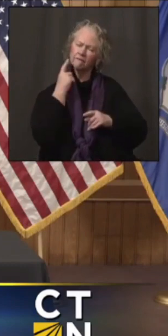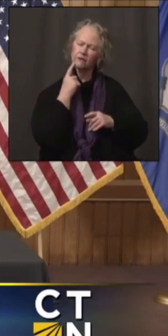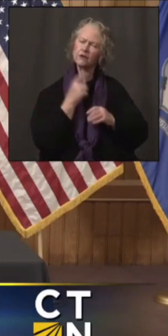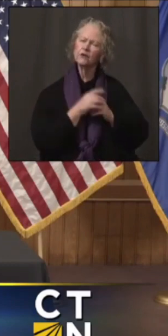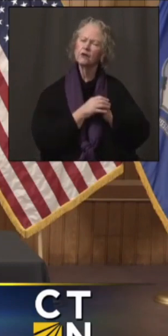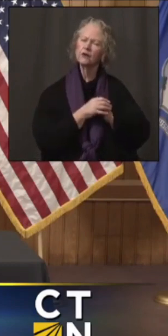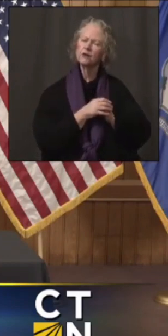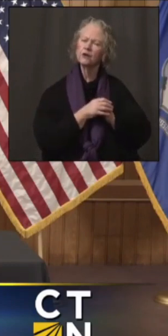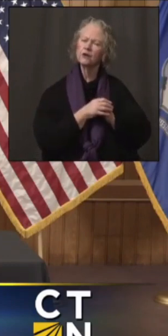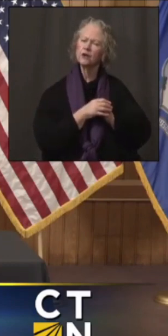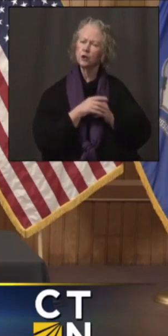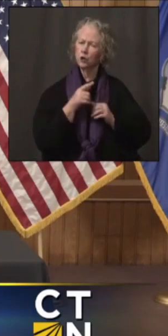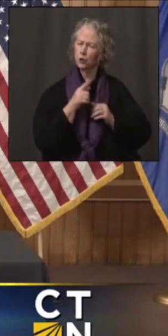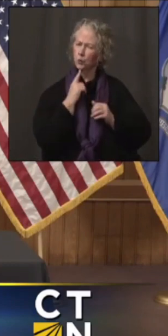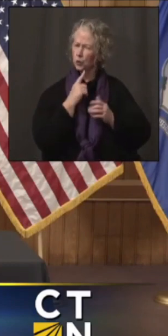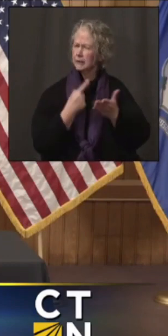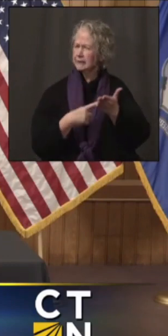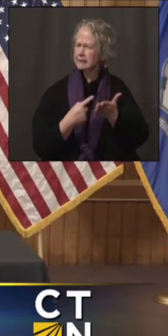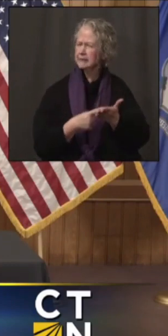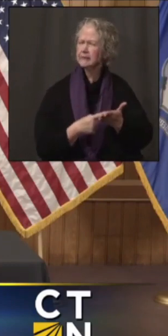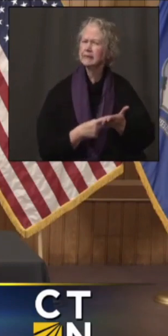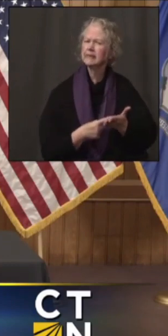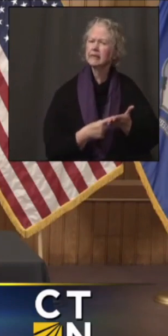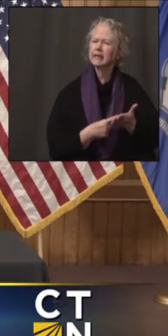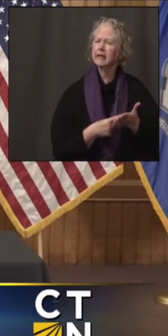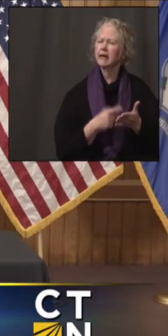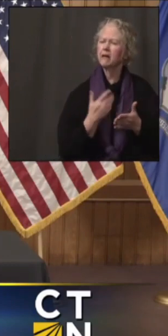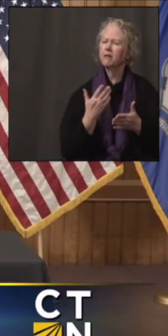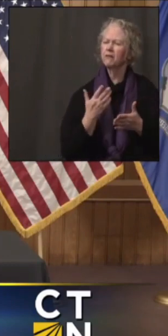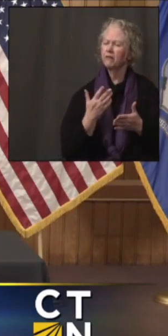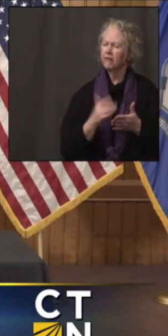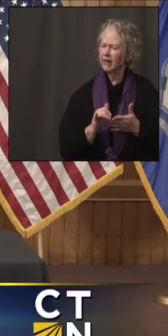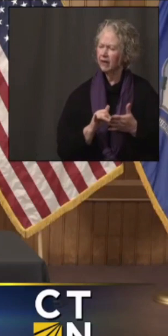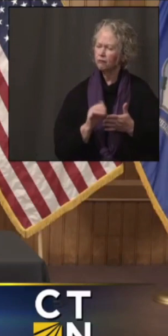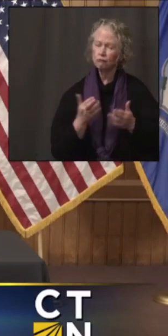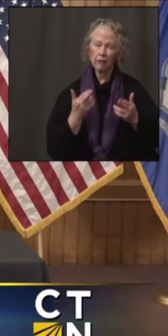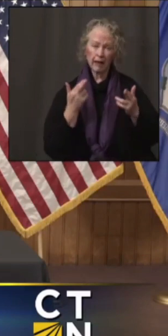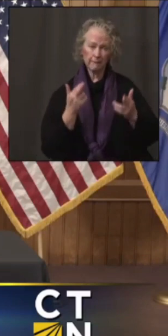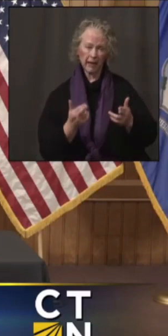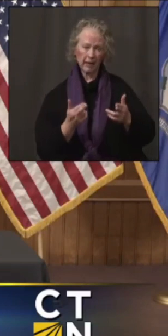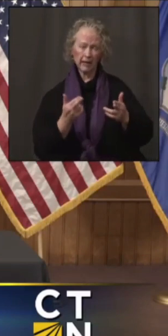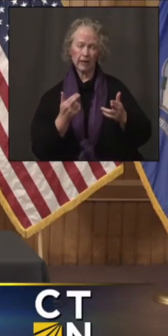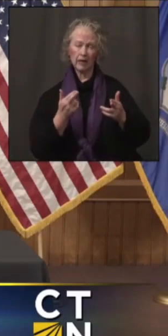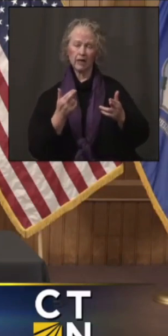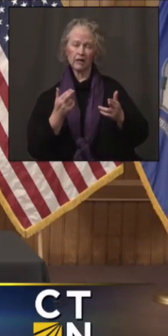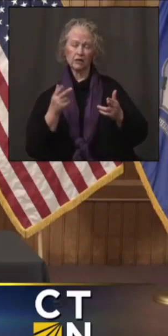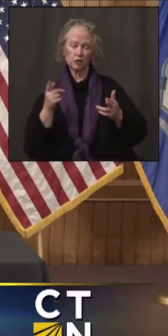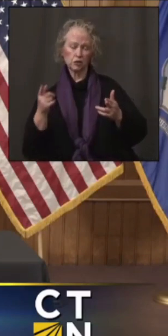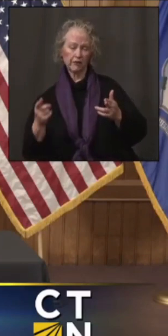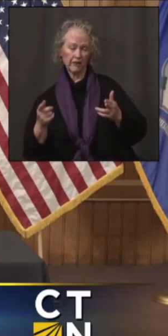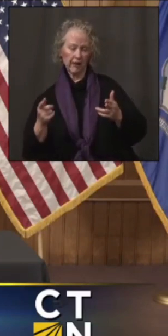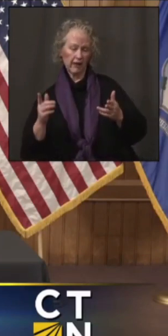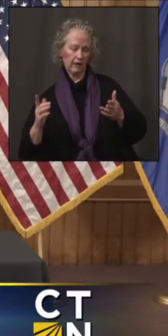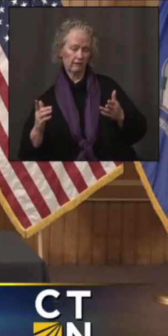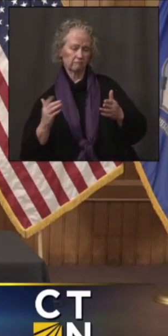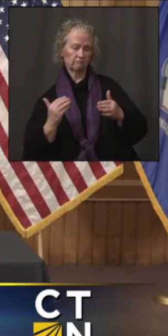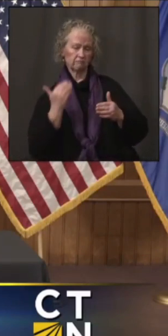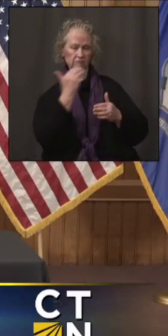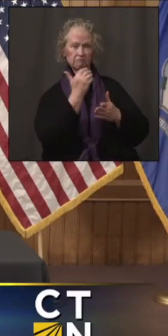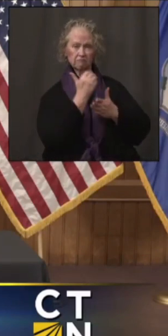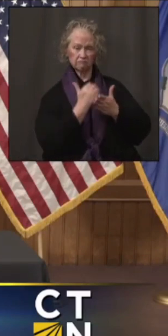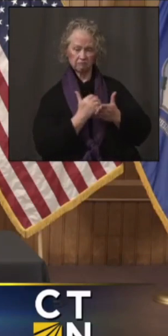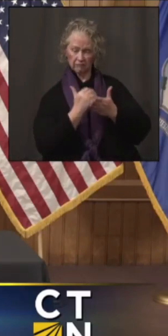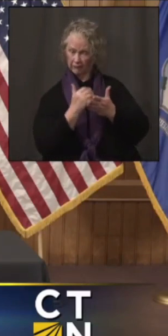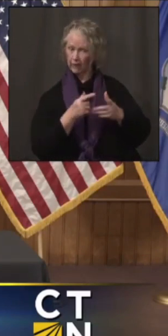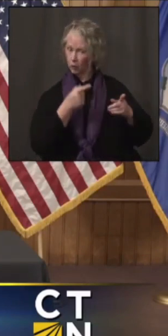When you were discussing the, the partial recommendation that the allocation subcommittee has sent to you, was that you formally